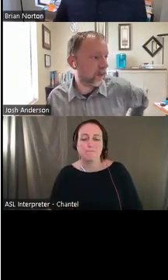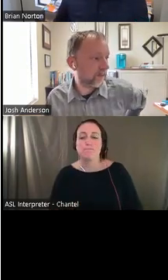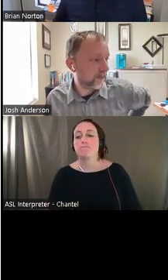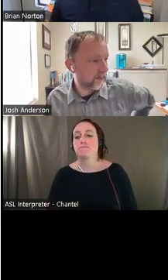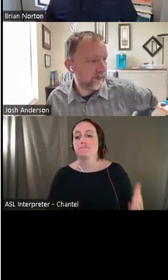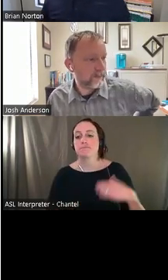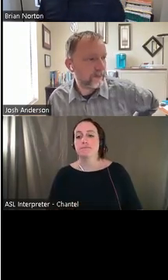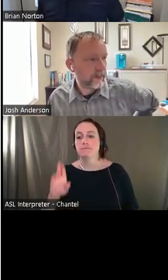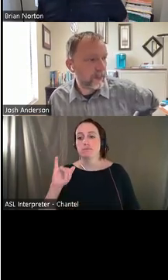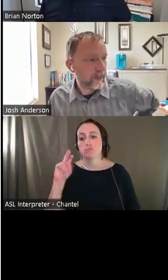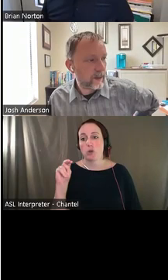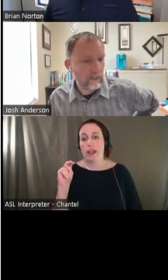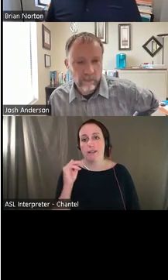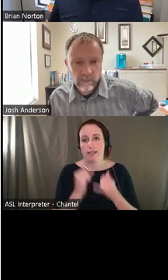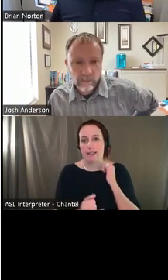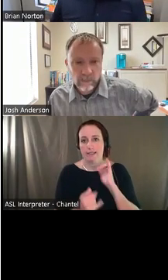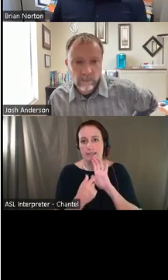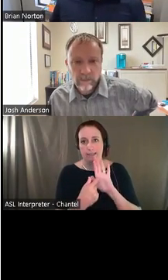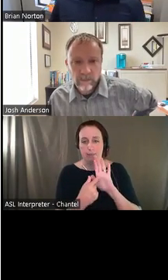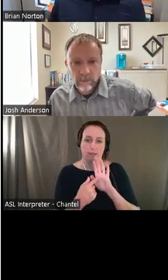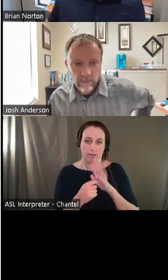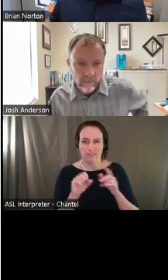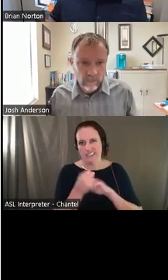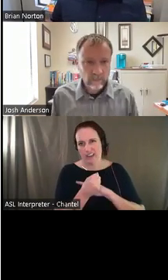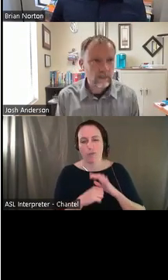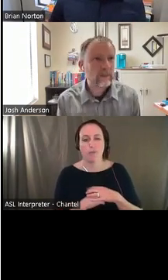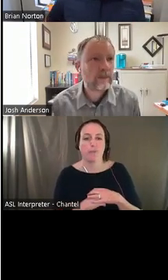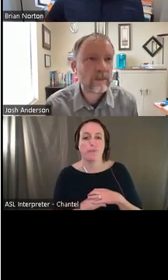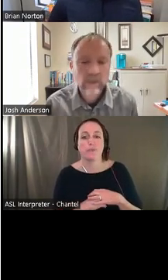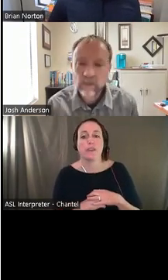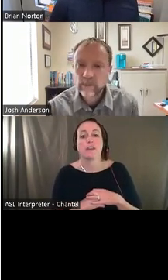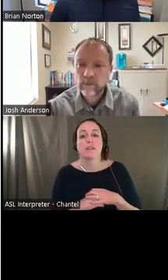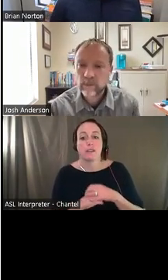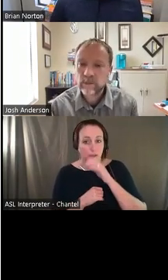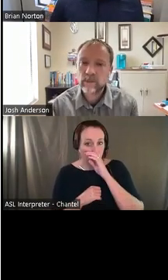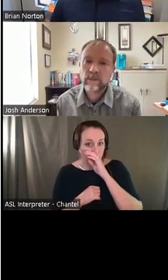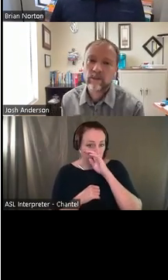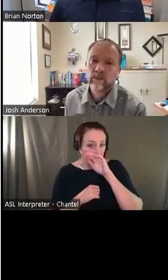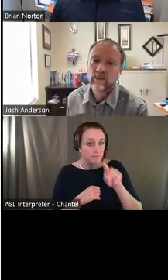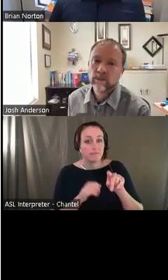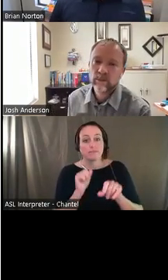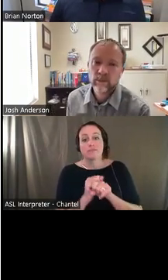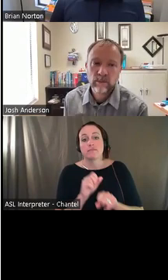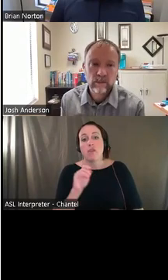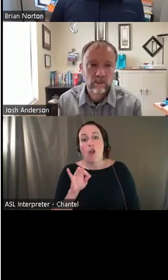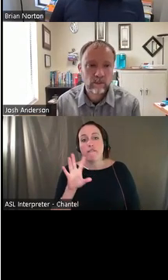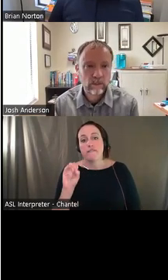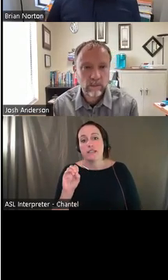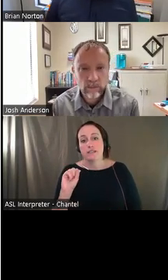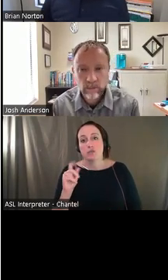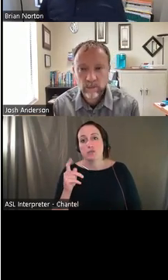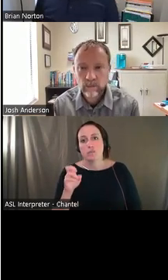more, uh, one more, um, scenario. Um, so this one, you are in an office superstore.